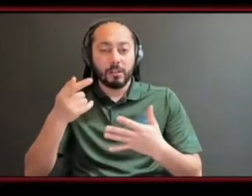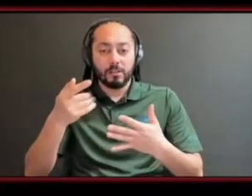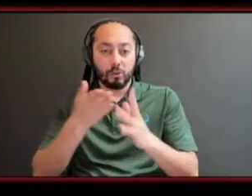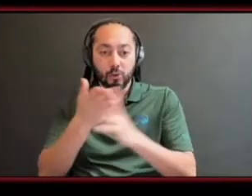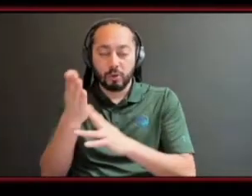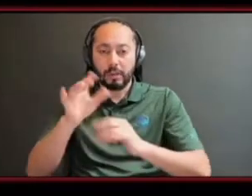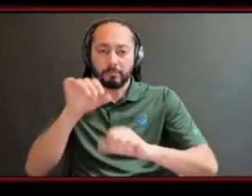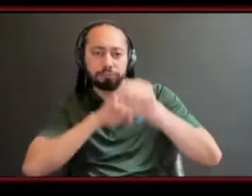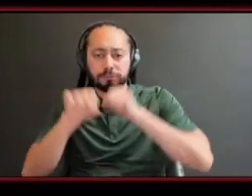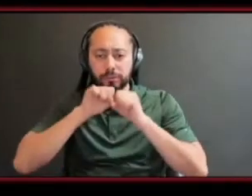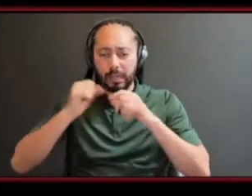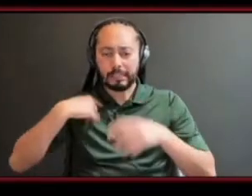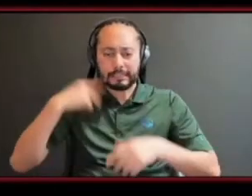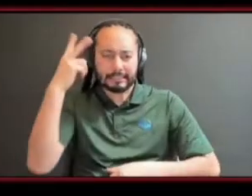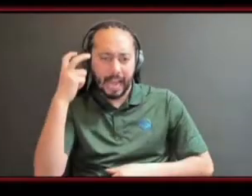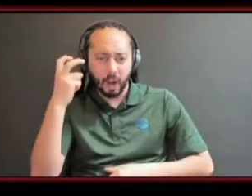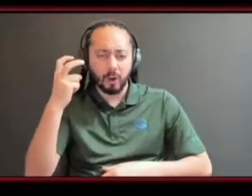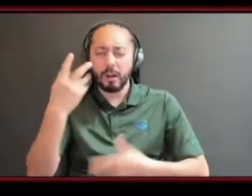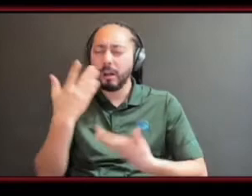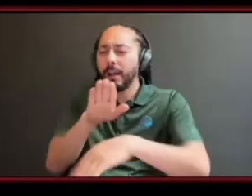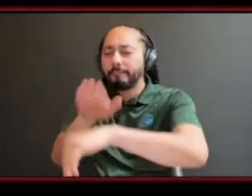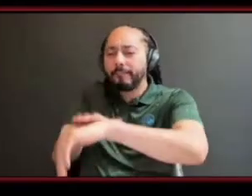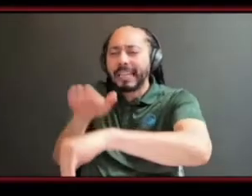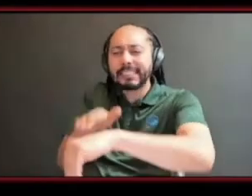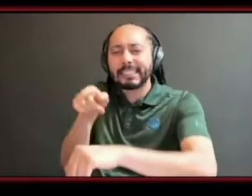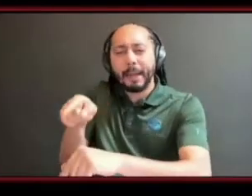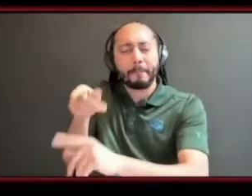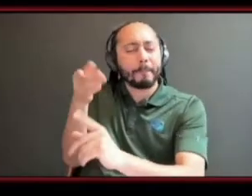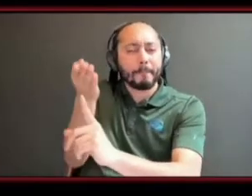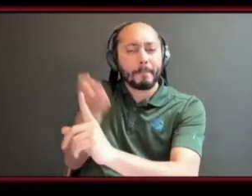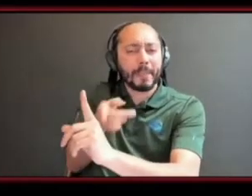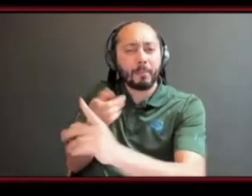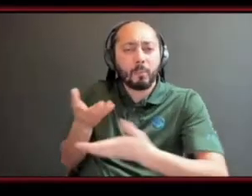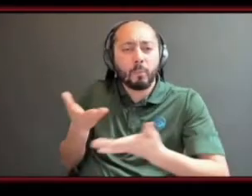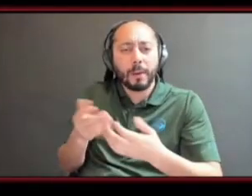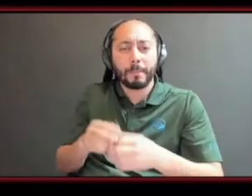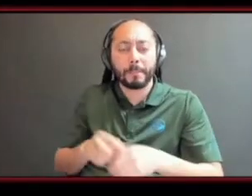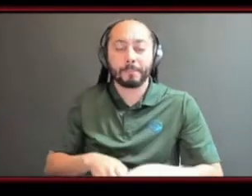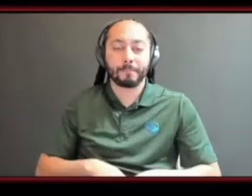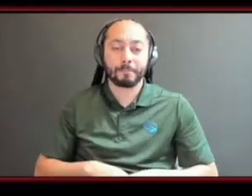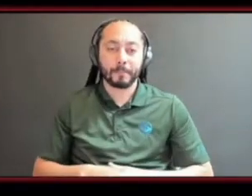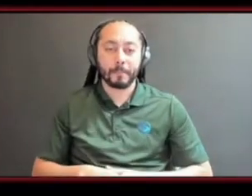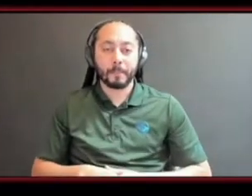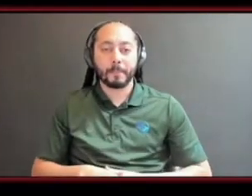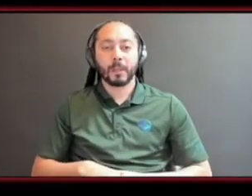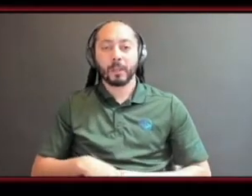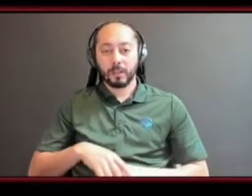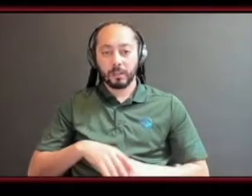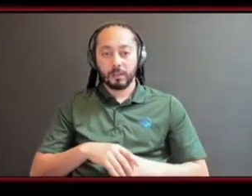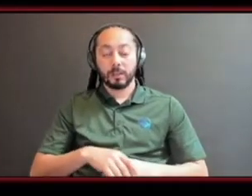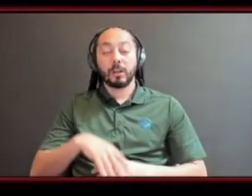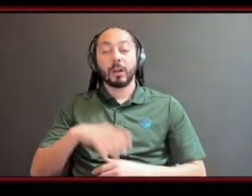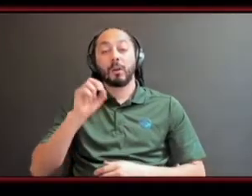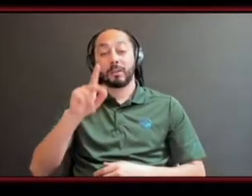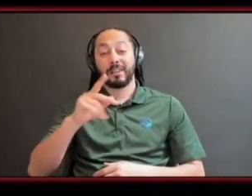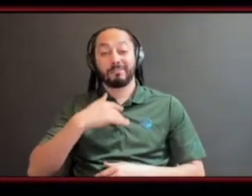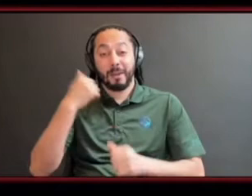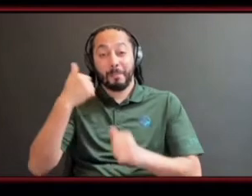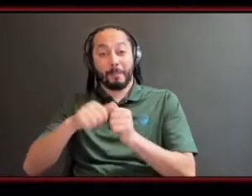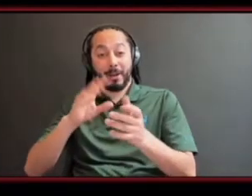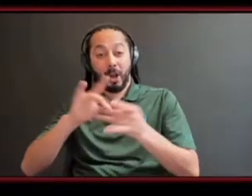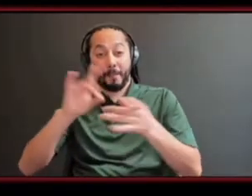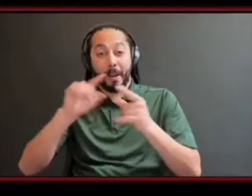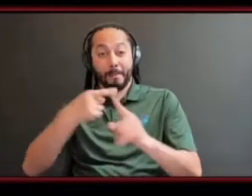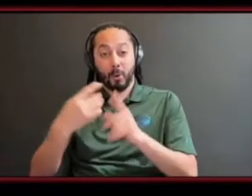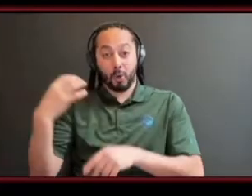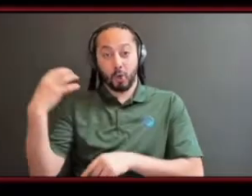well that ties back to you know the coaching end of things and i think when we first learn to accept